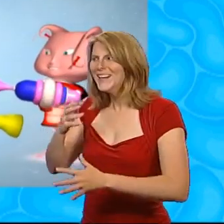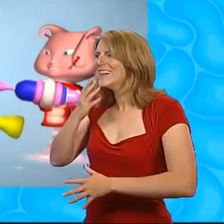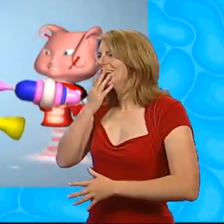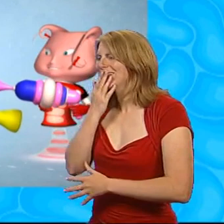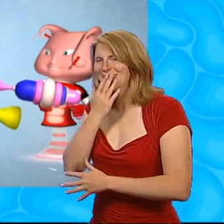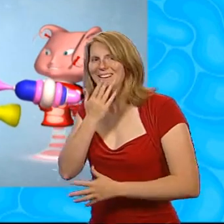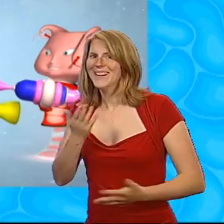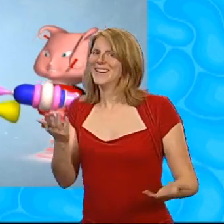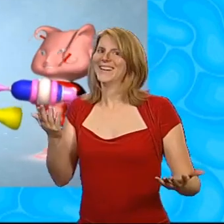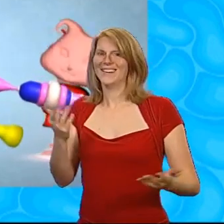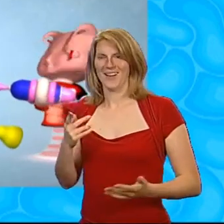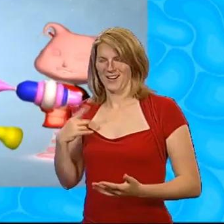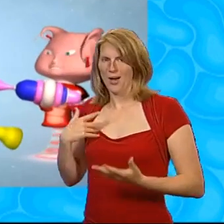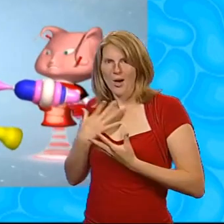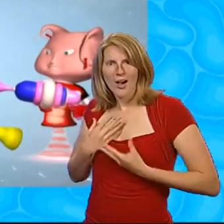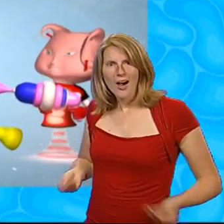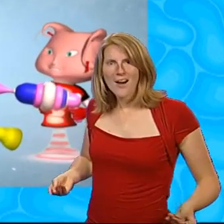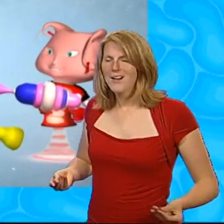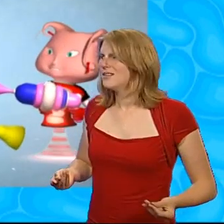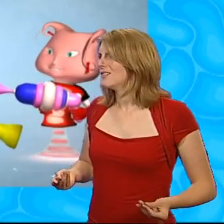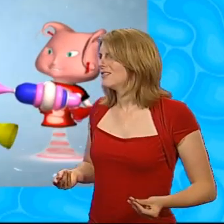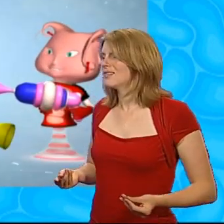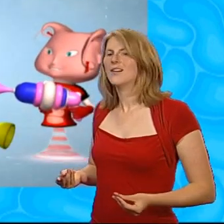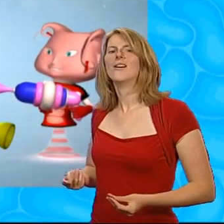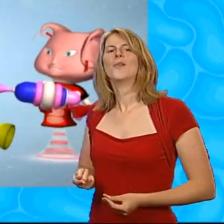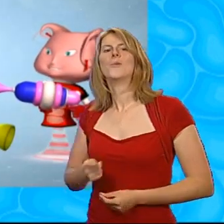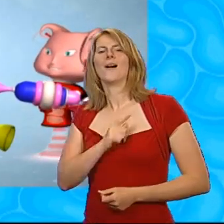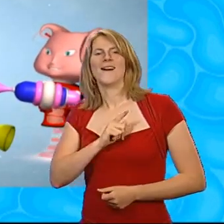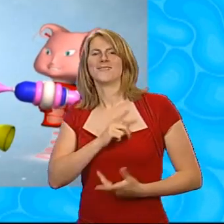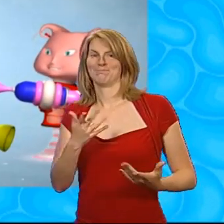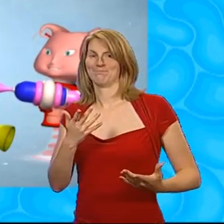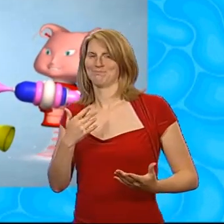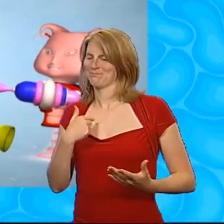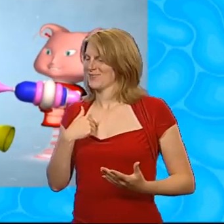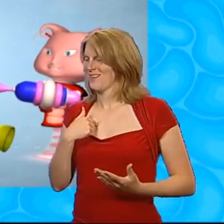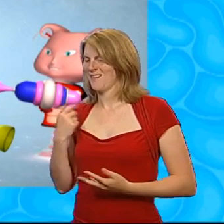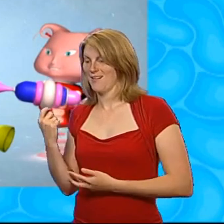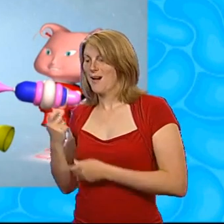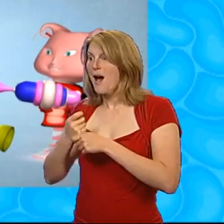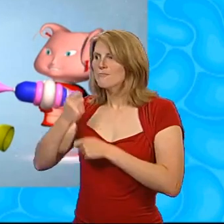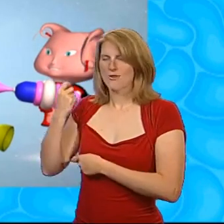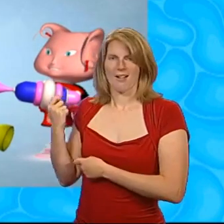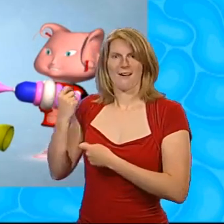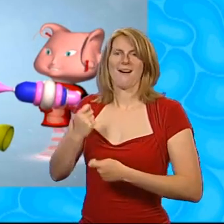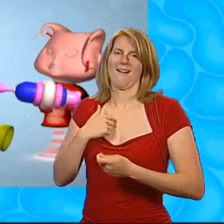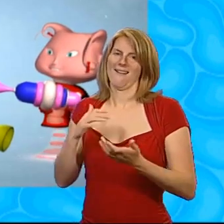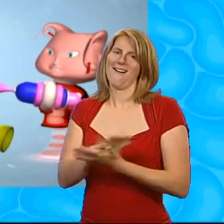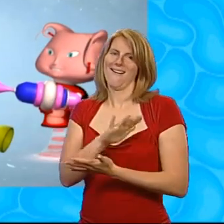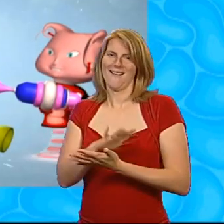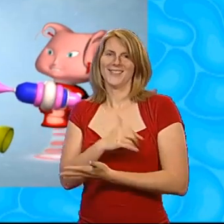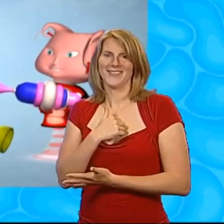We're absolutely soaked! Why, so you are. Glad I brought my brolly. Hmm.